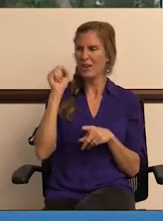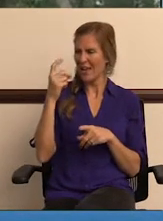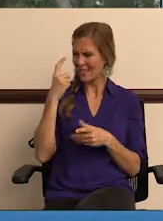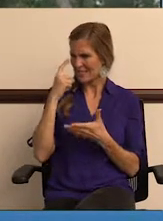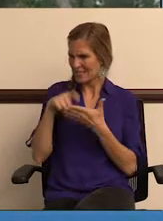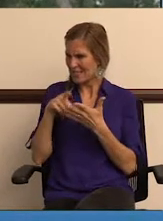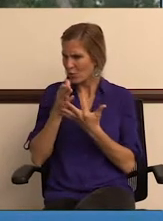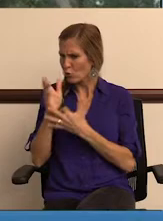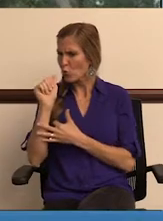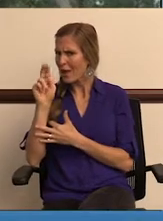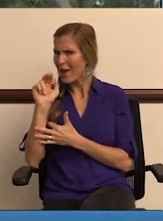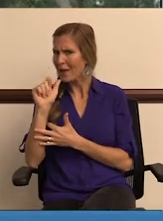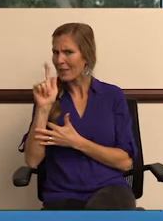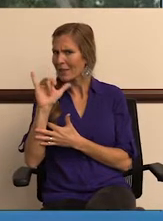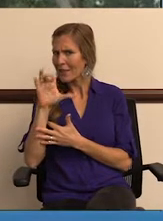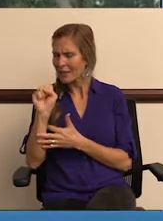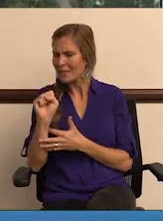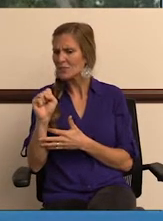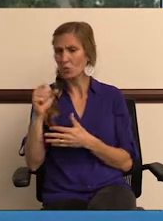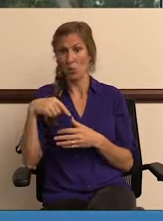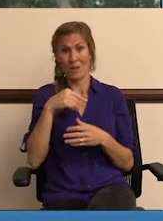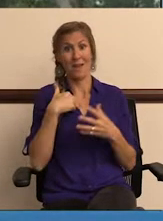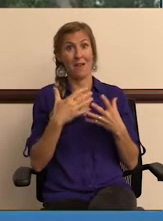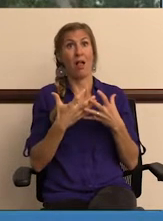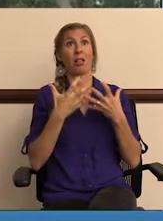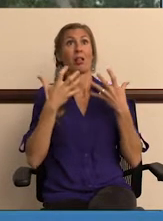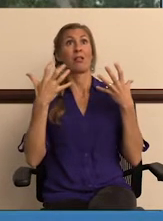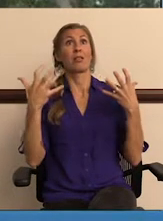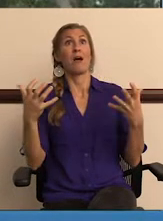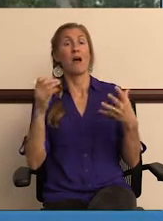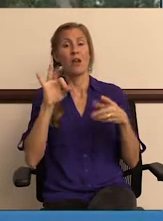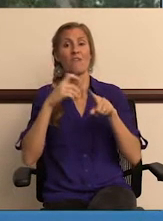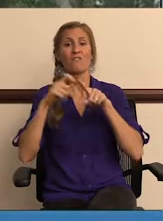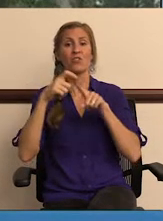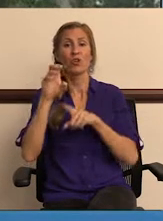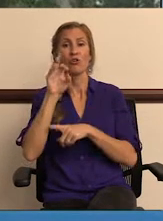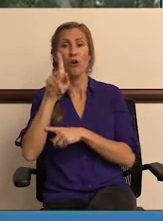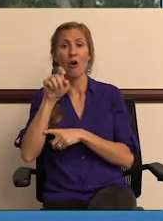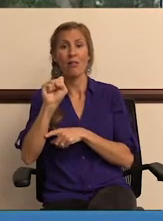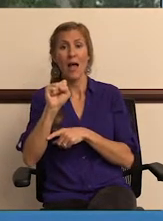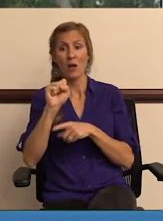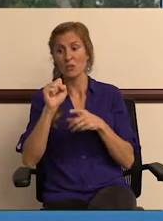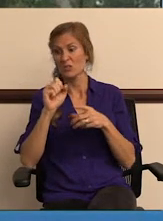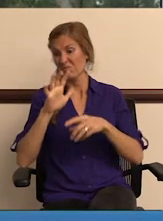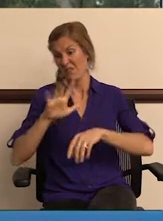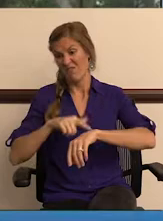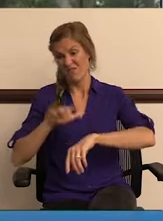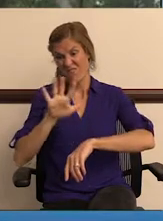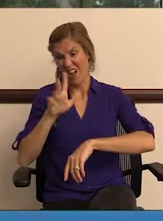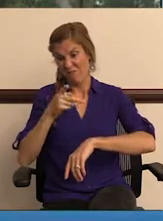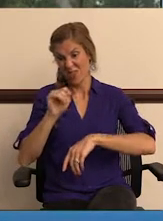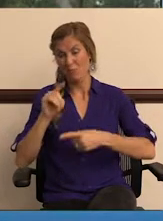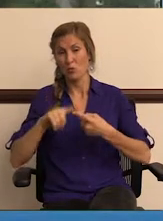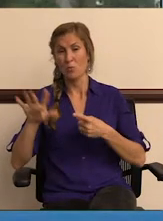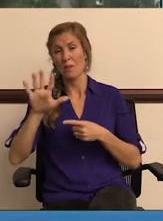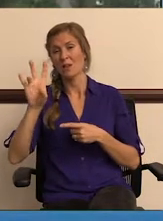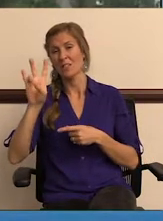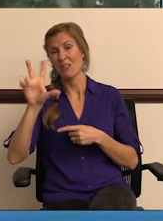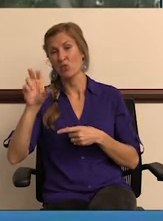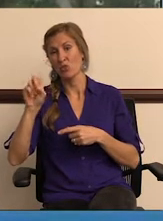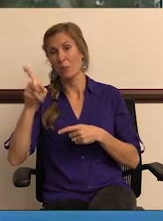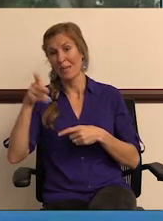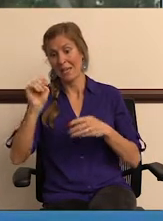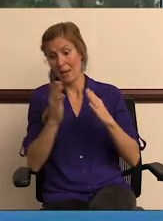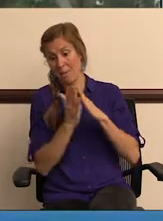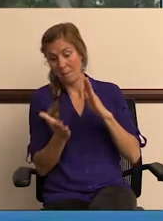we were able to see through those analytics that we had an extraordinary number of call-outs on pep tank systems between 5 p.m. and usually about 7.30